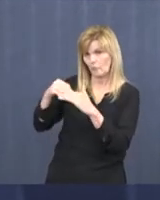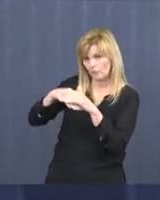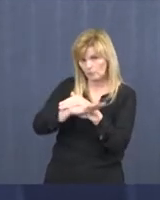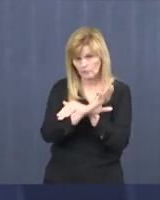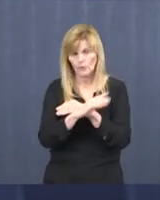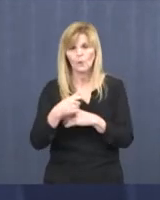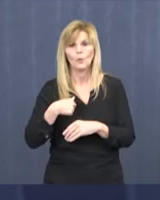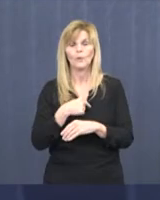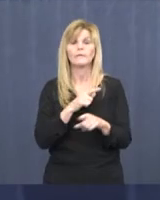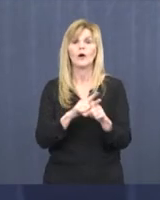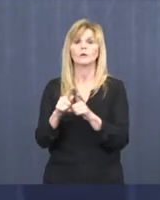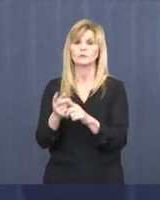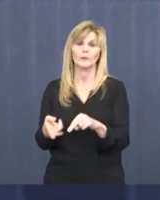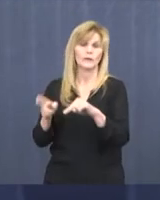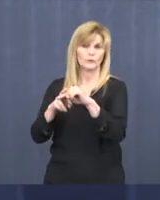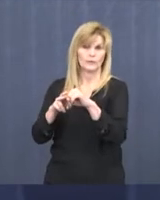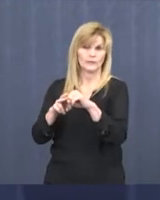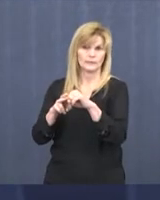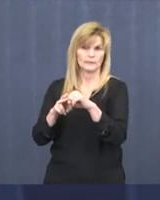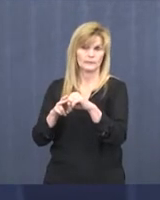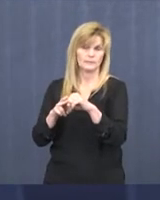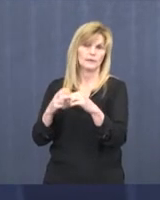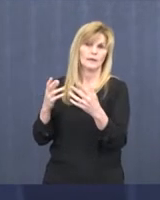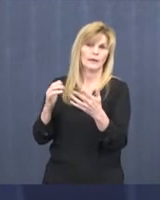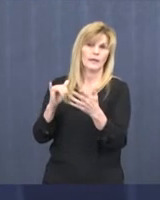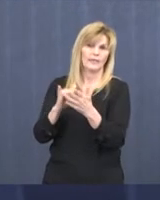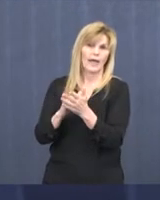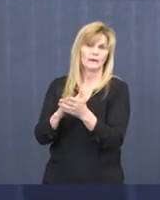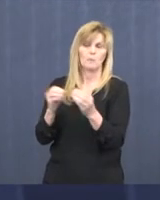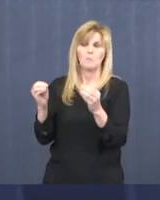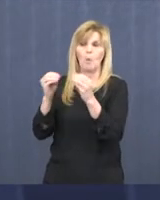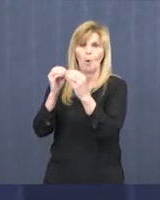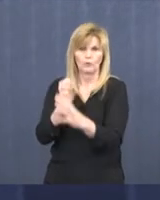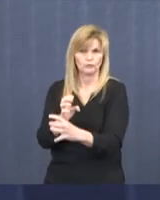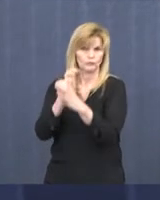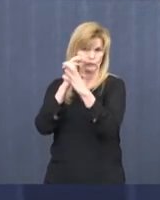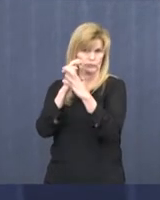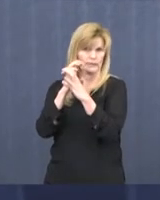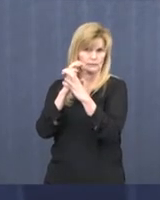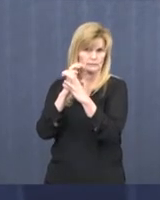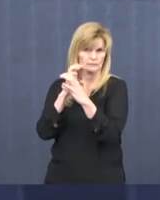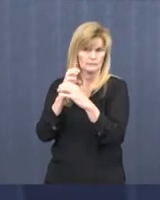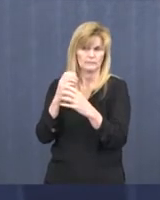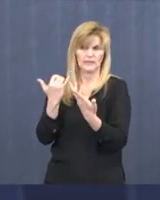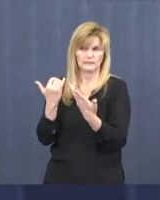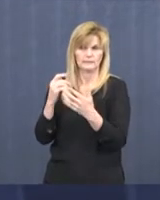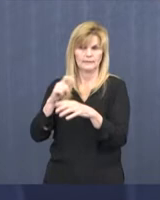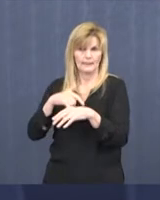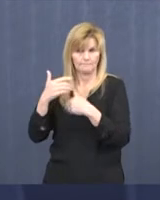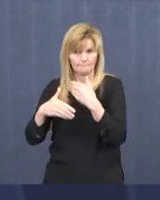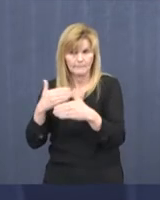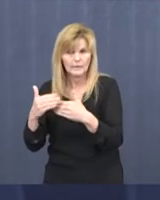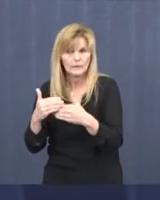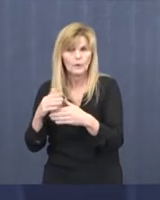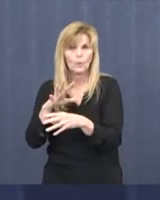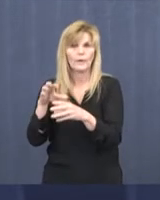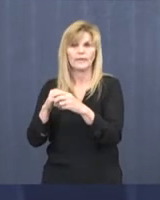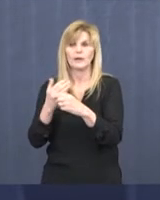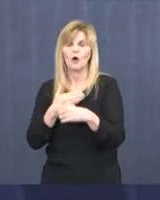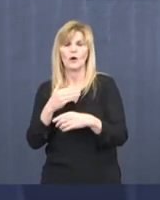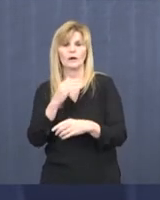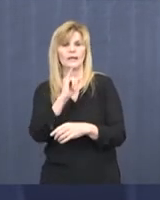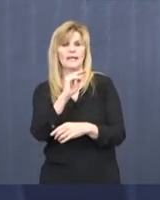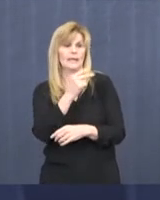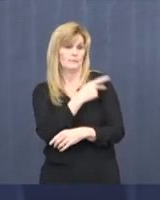made those standards stricter as time has passed, and that's both in our inpatient